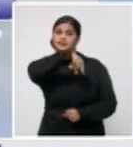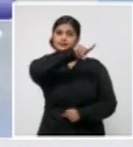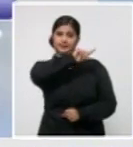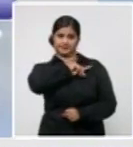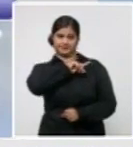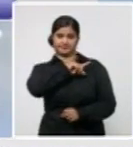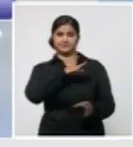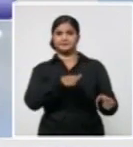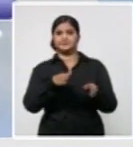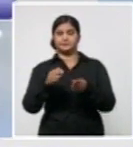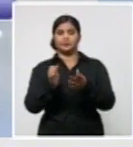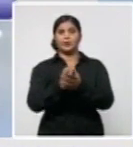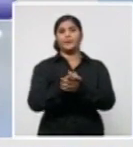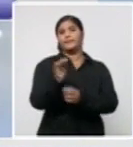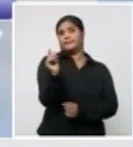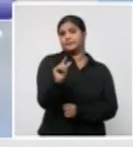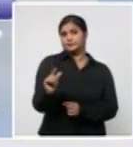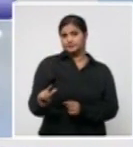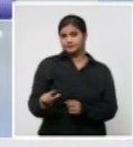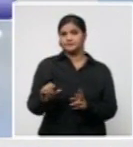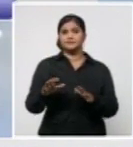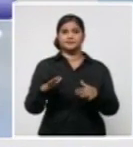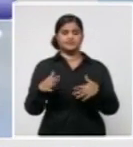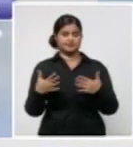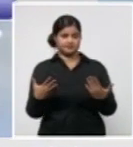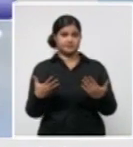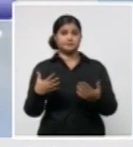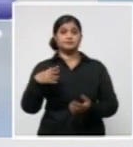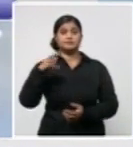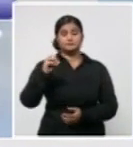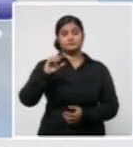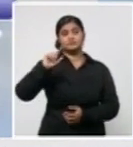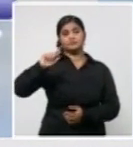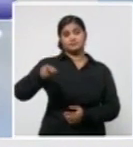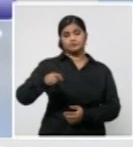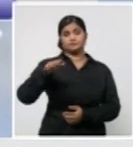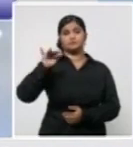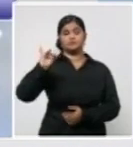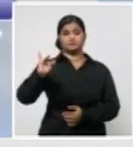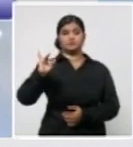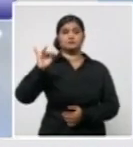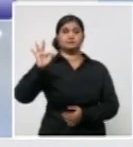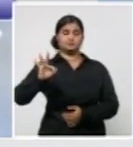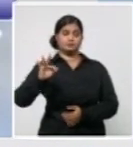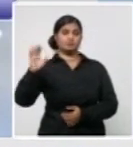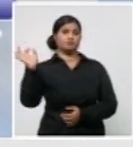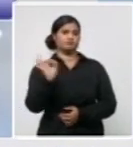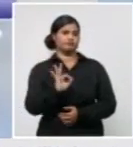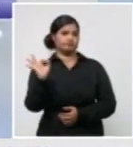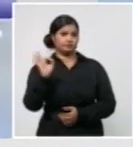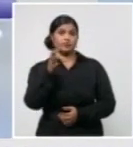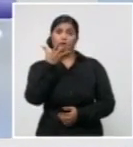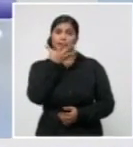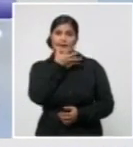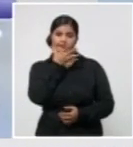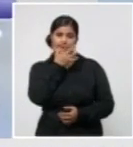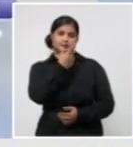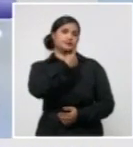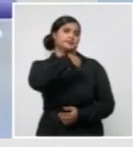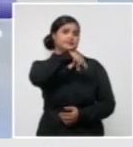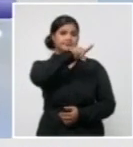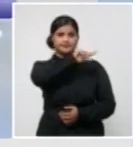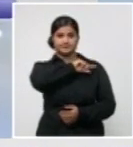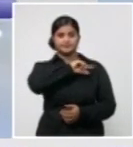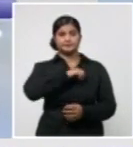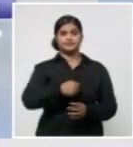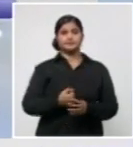,000 people, slightly higher than yesterday's rate. Mayabeque has a rate of 0.78, similar to